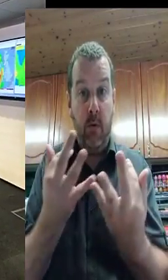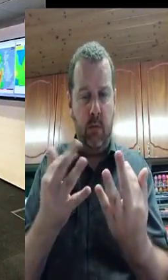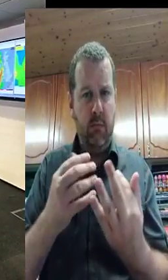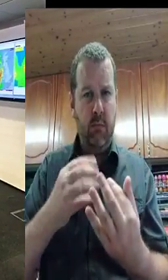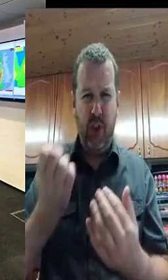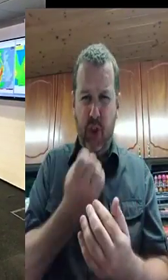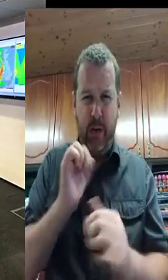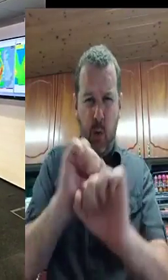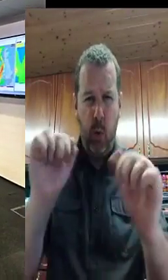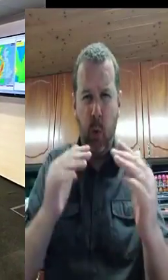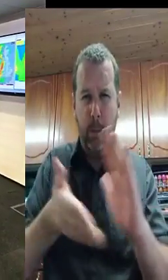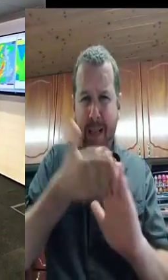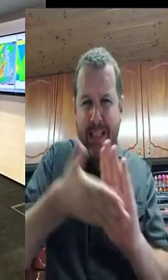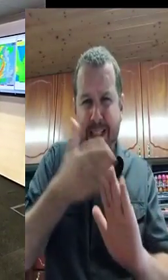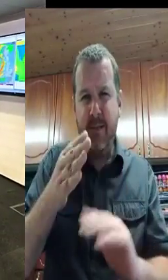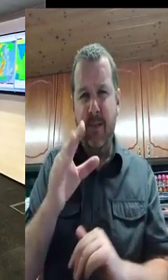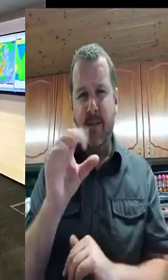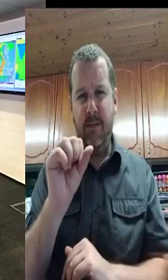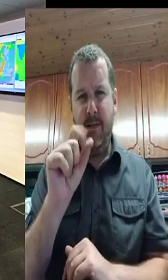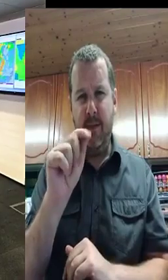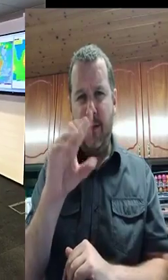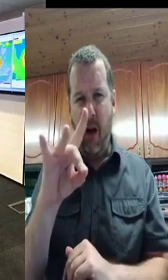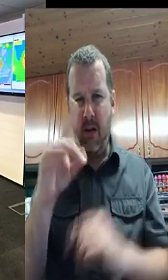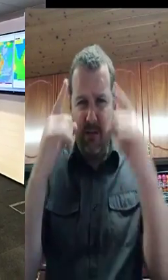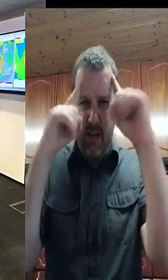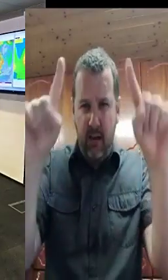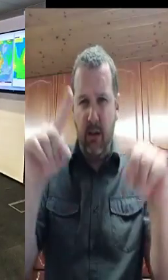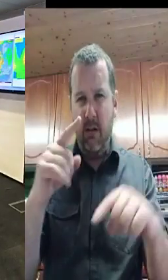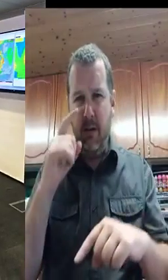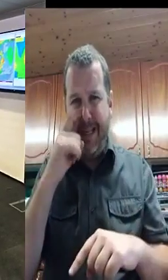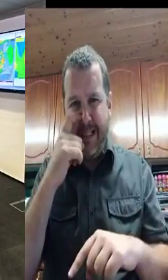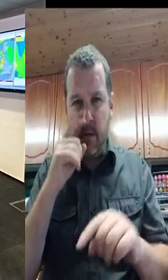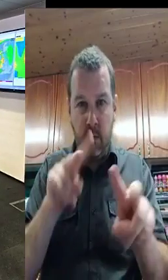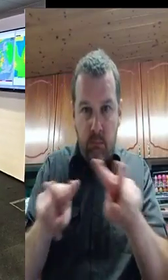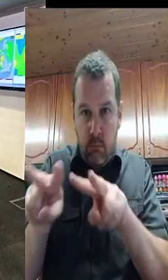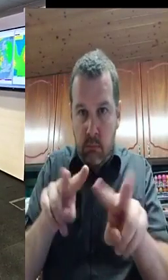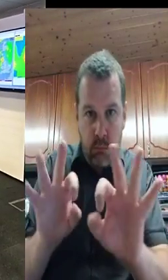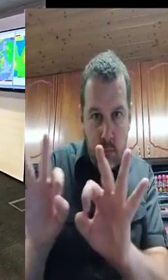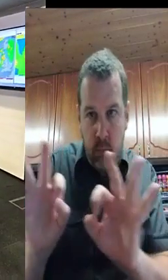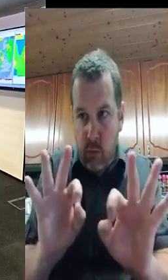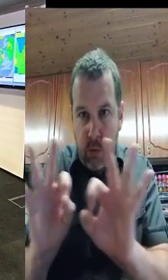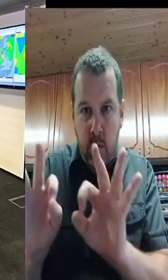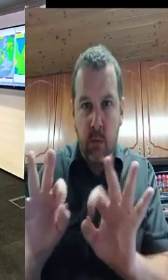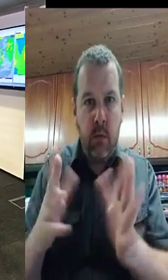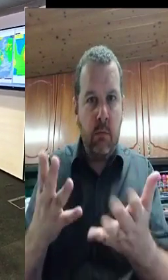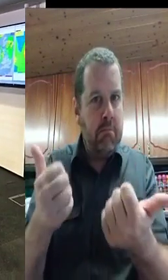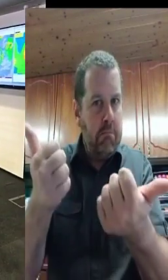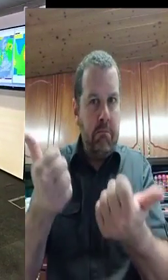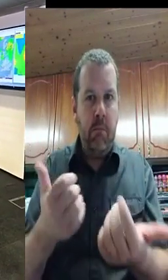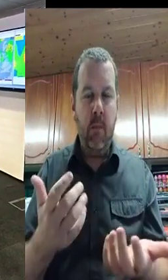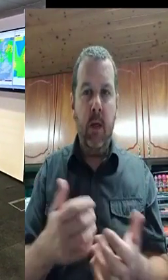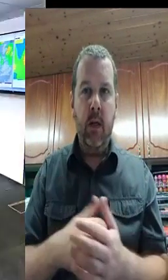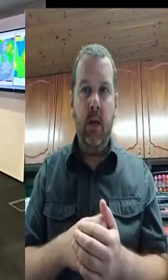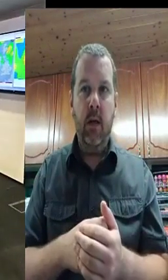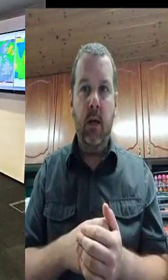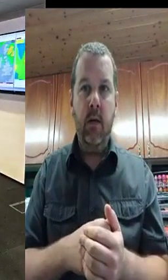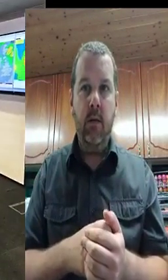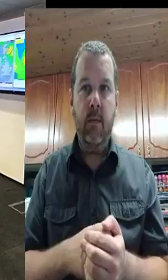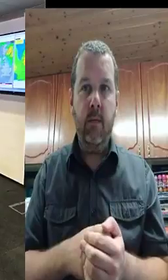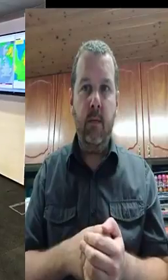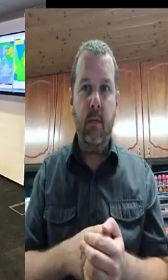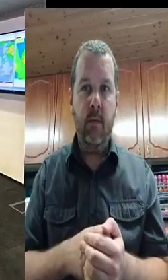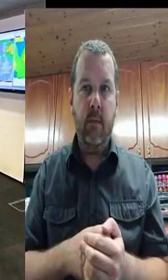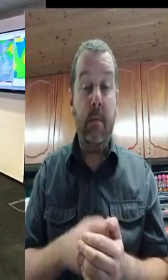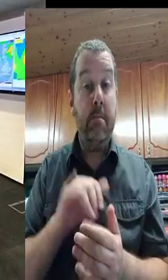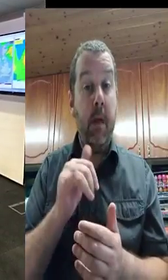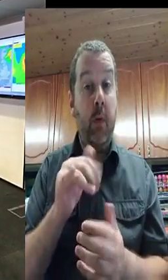addition, the 12th Infantry Battalion, based in Sarsfield, Barracks and Limericks, has today set up a task unit. This task unit will deploy to Tralee and will be in